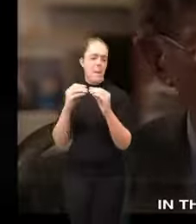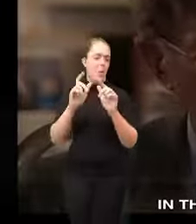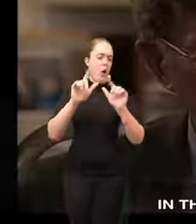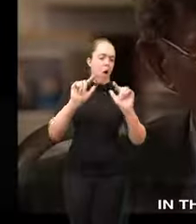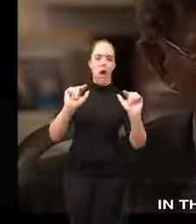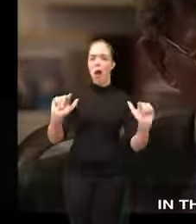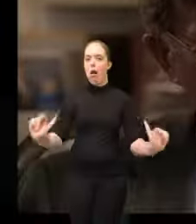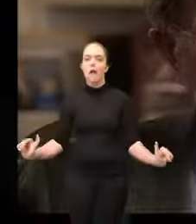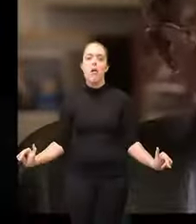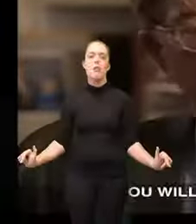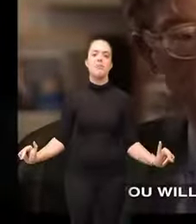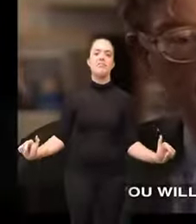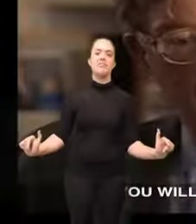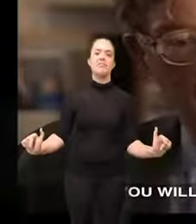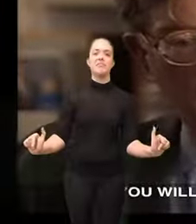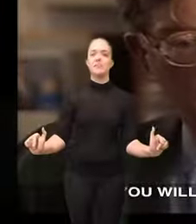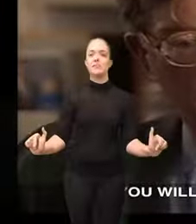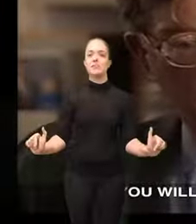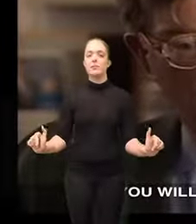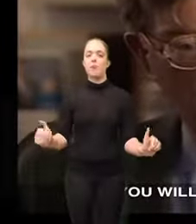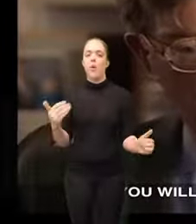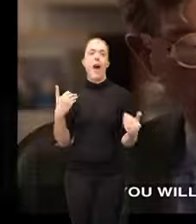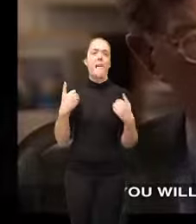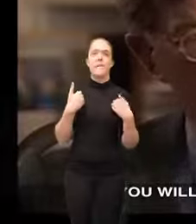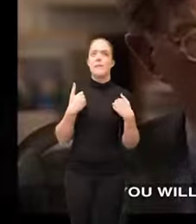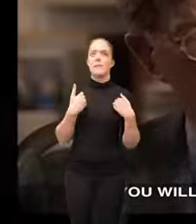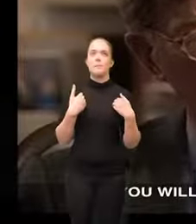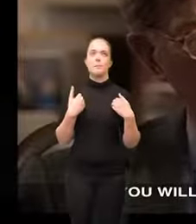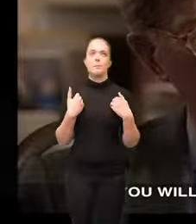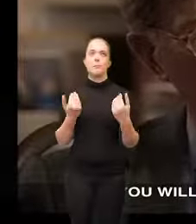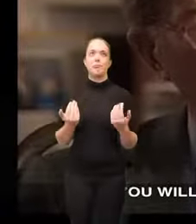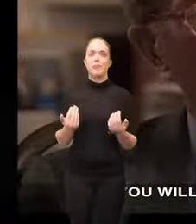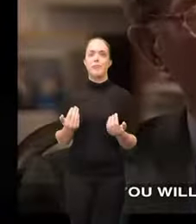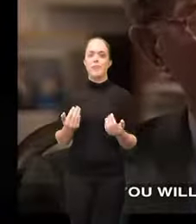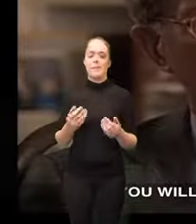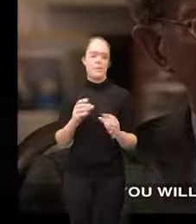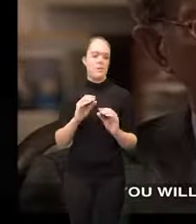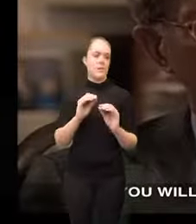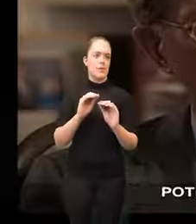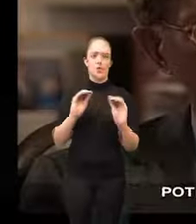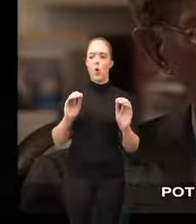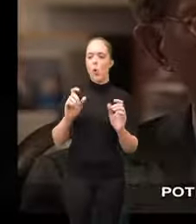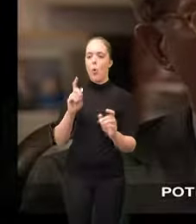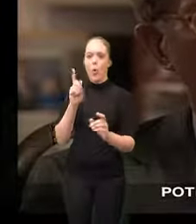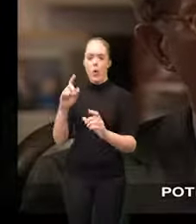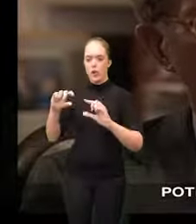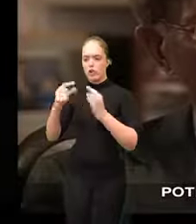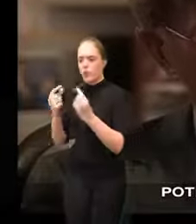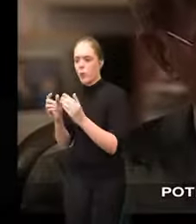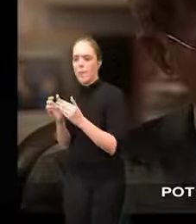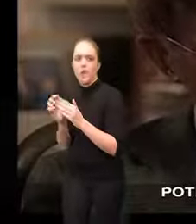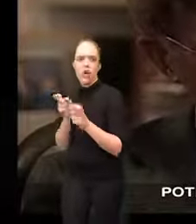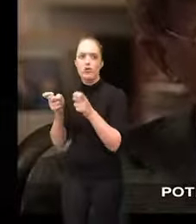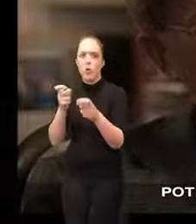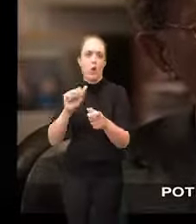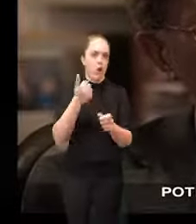diversity in the modern language you will have again you will prevent the emergence of a stable potentially oppressive